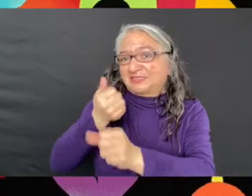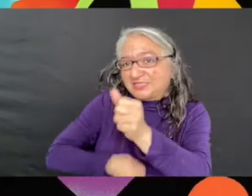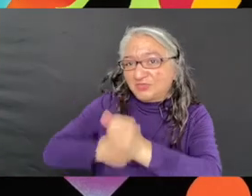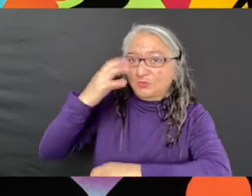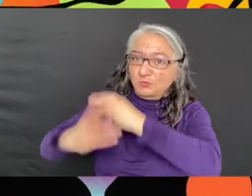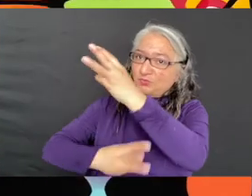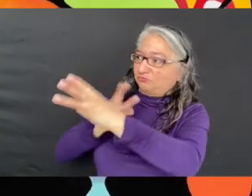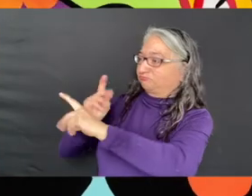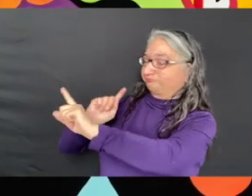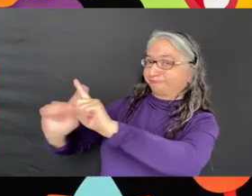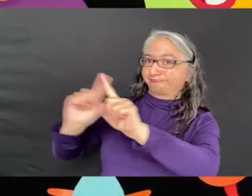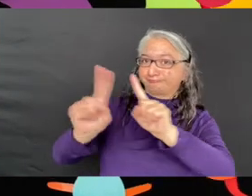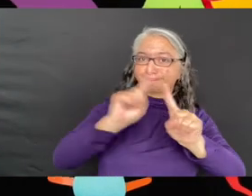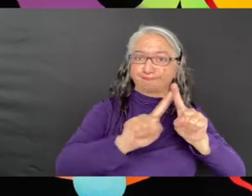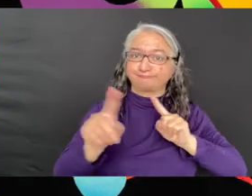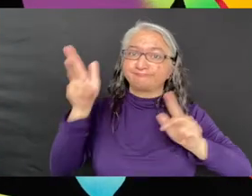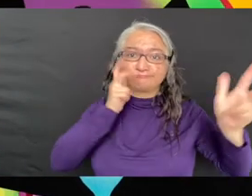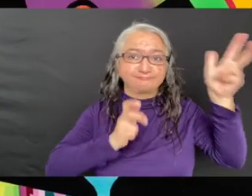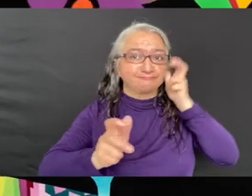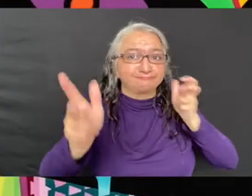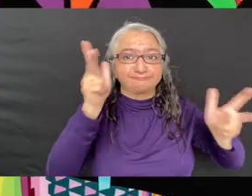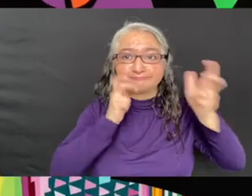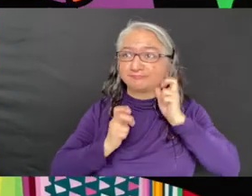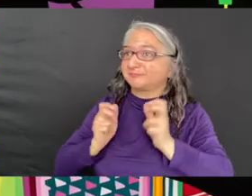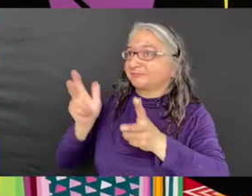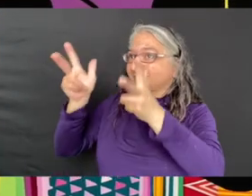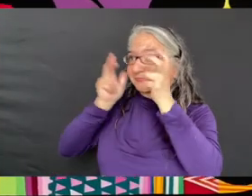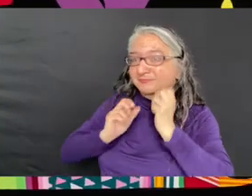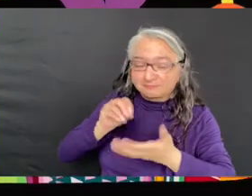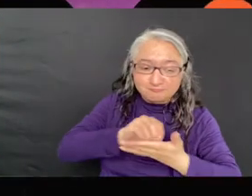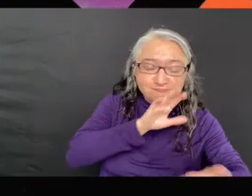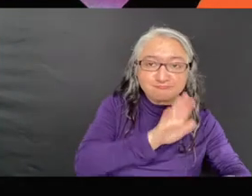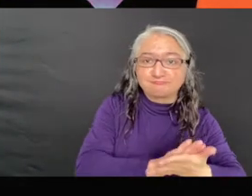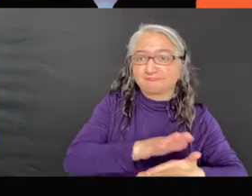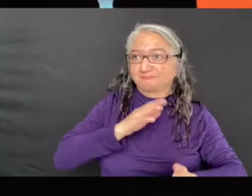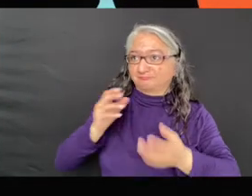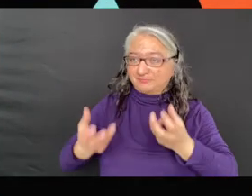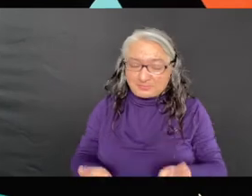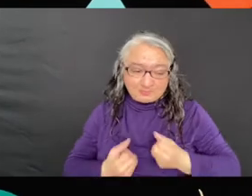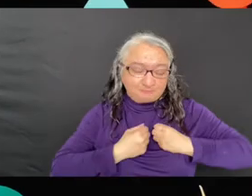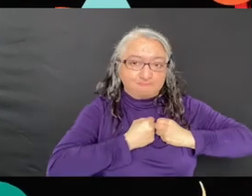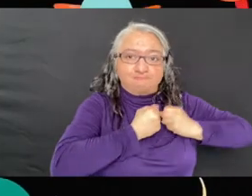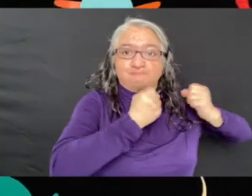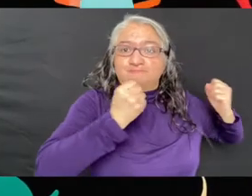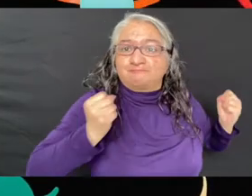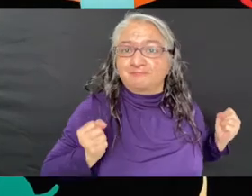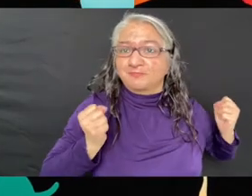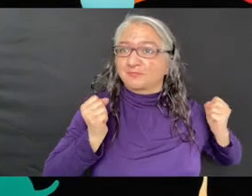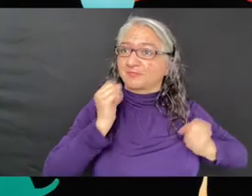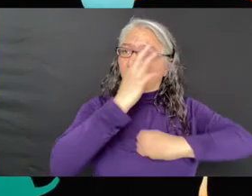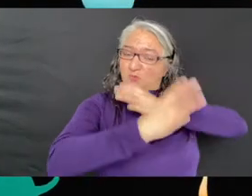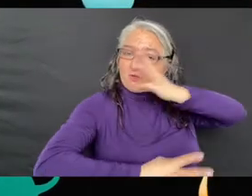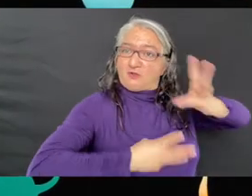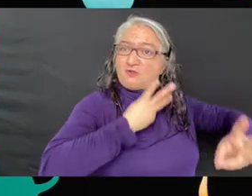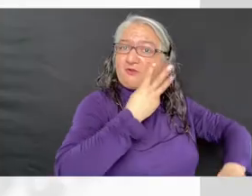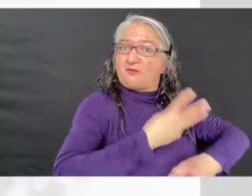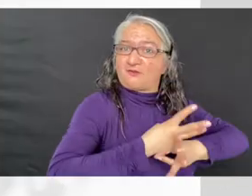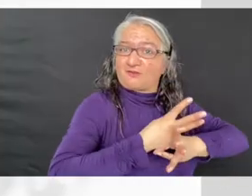making, whether it is a recording of his daily life, or whether it is showing us a world that is only visible in his